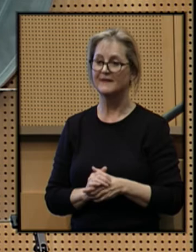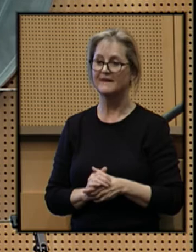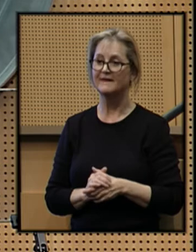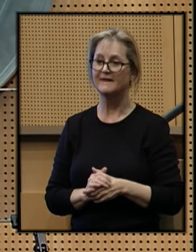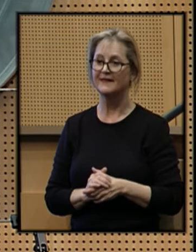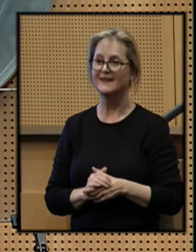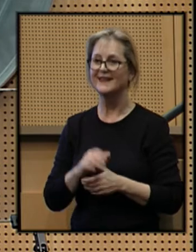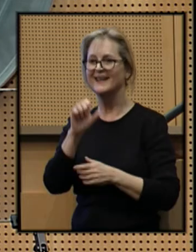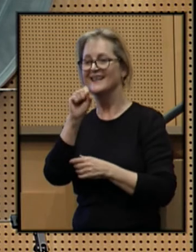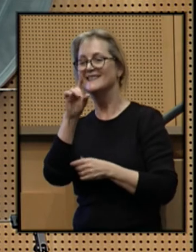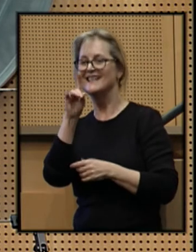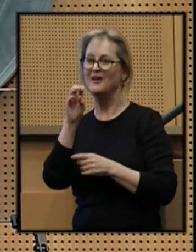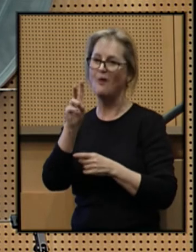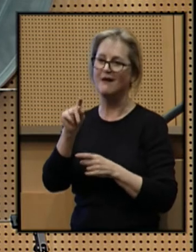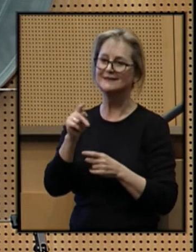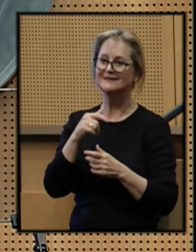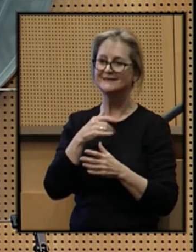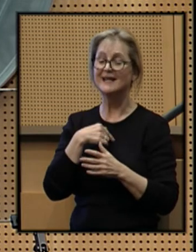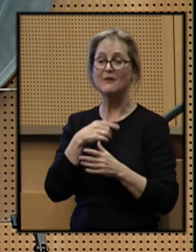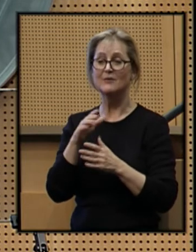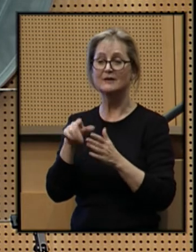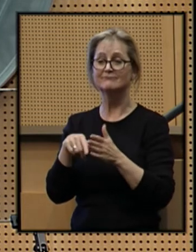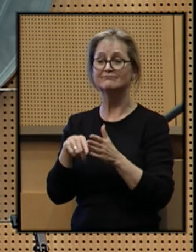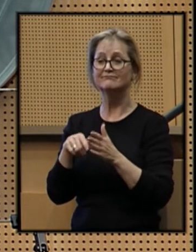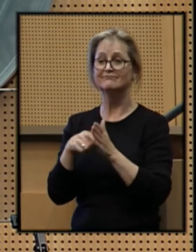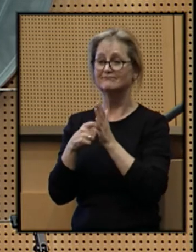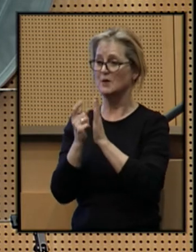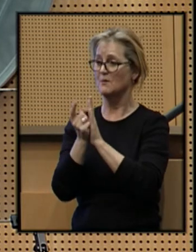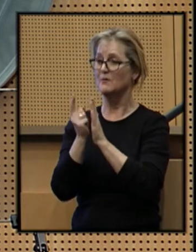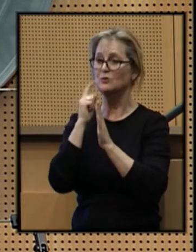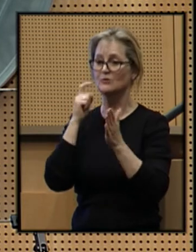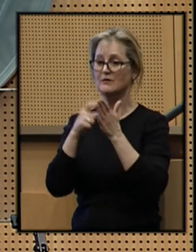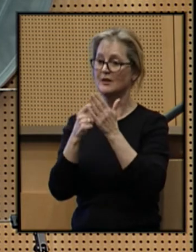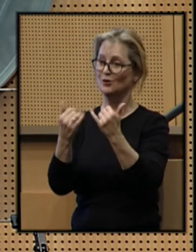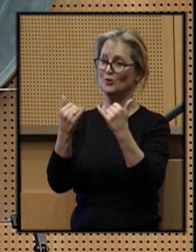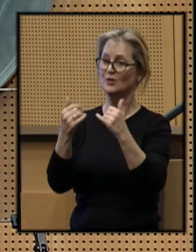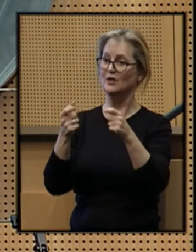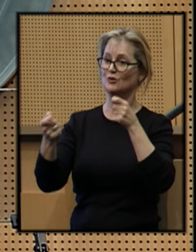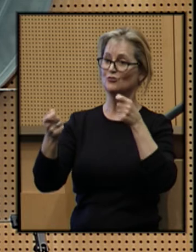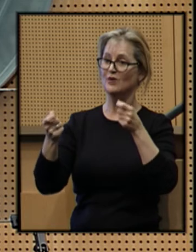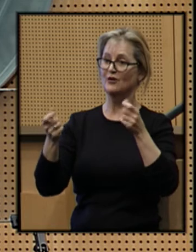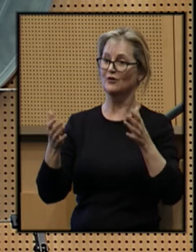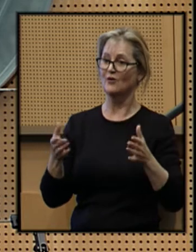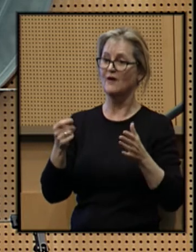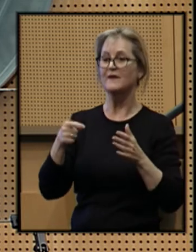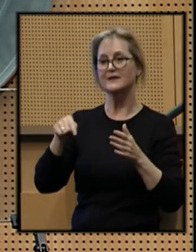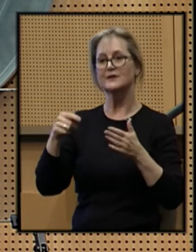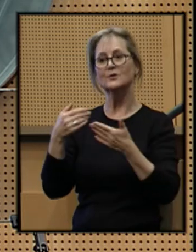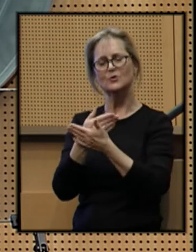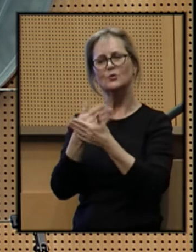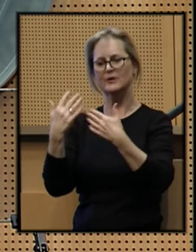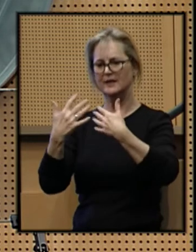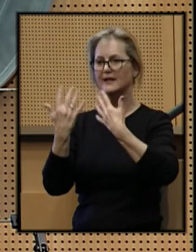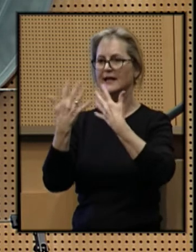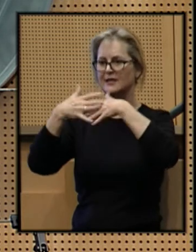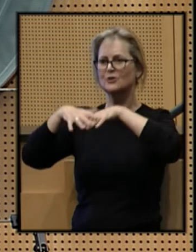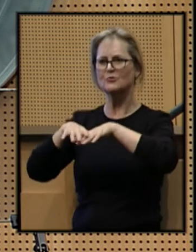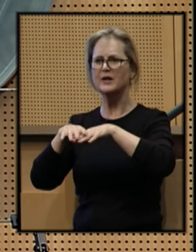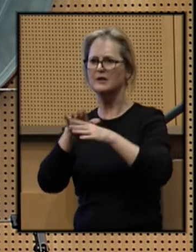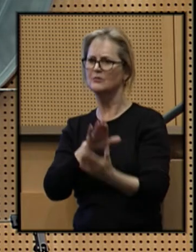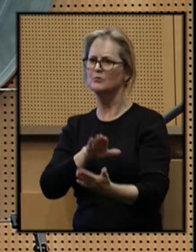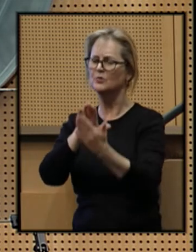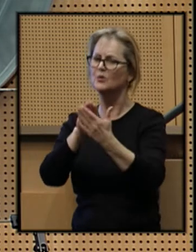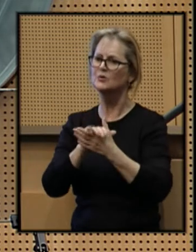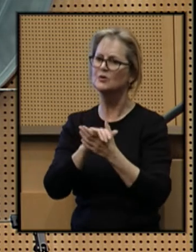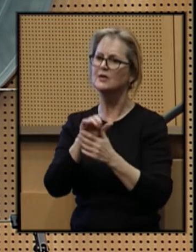I would like to take a moment to acknowledge the current director of this new integrated planning approach,